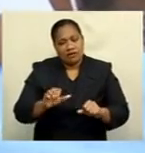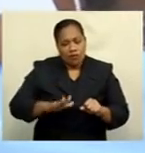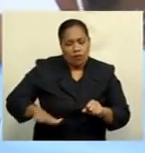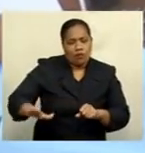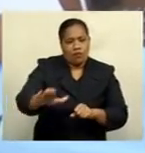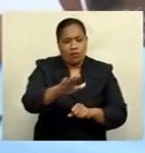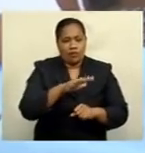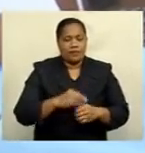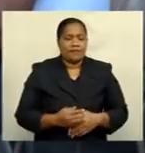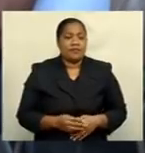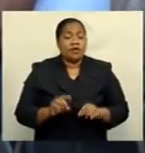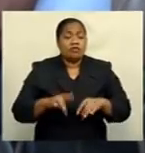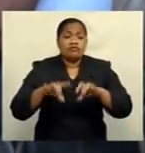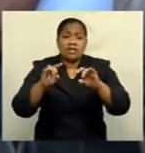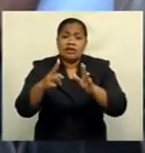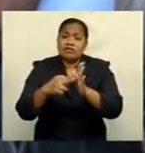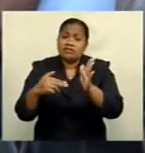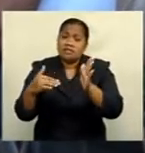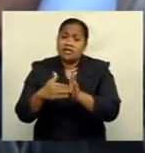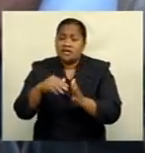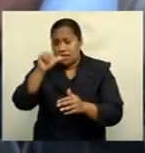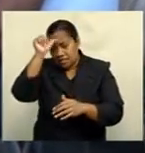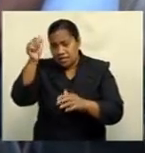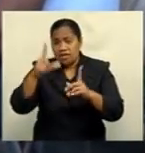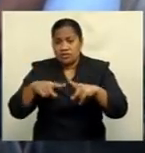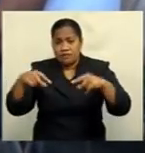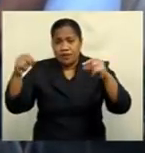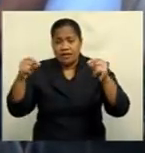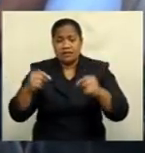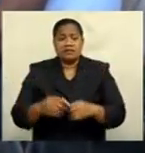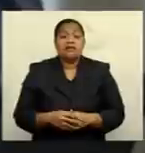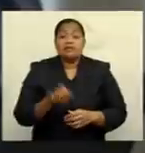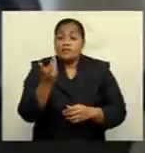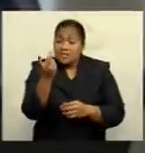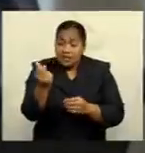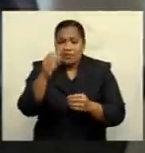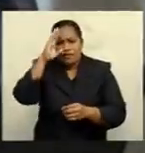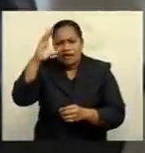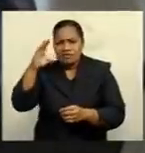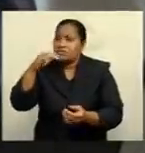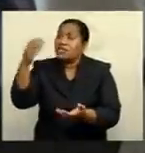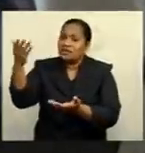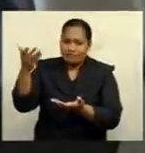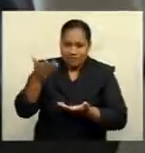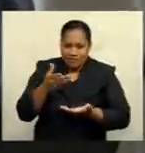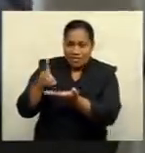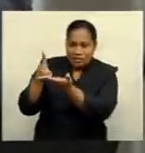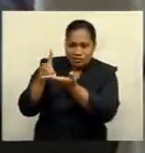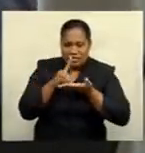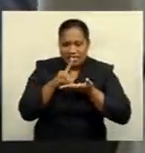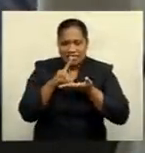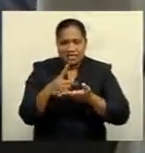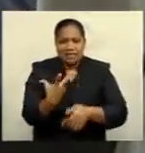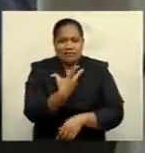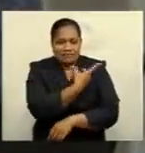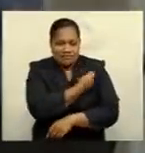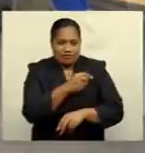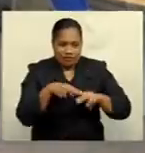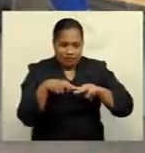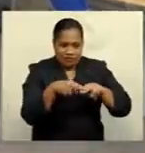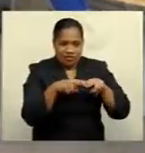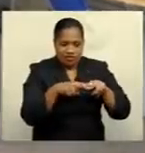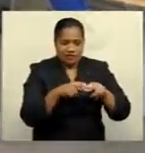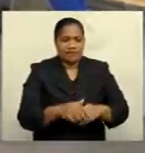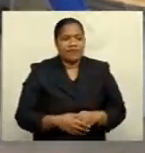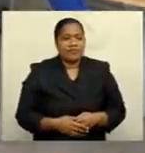New Zealand, India, the U.S. and Japan are some of the countries that have donated AstraZeneca vaccines to Fiji. The U.S. also